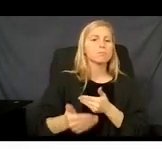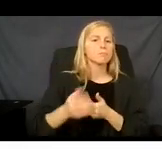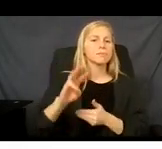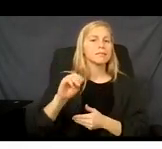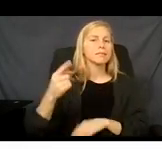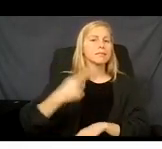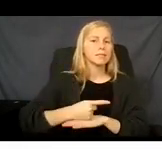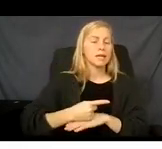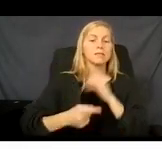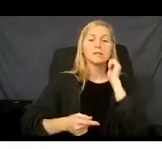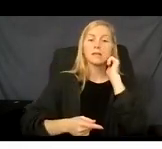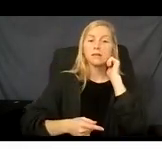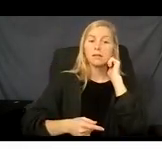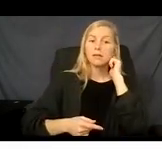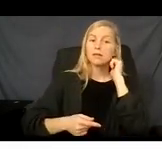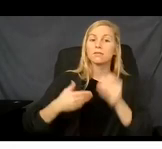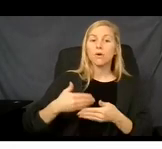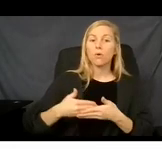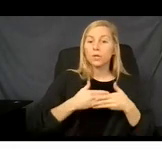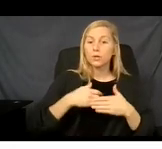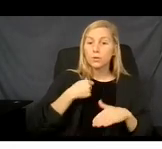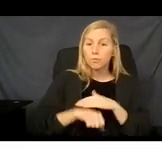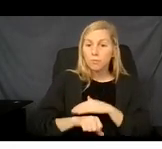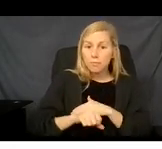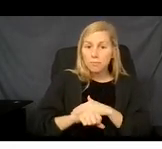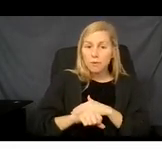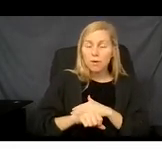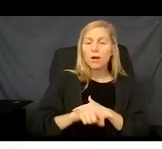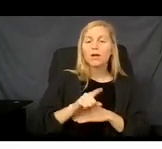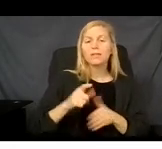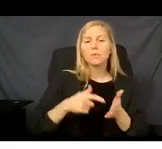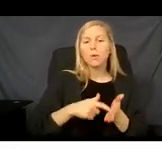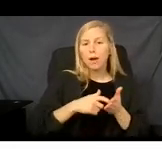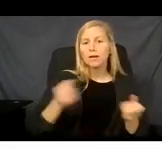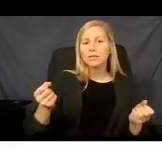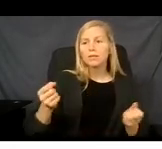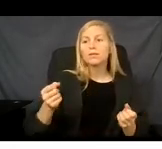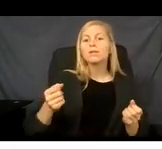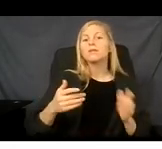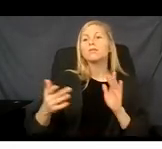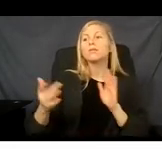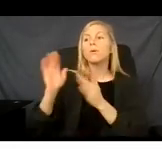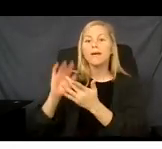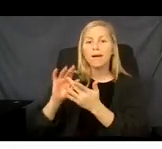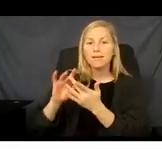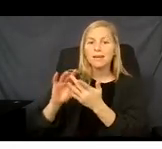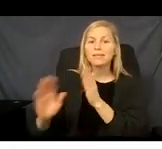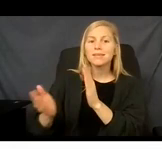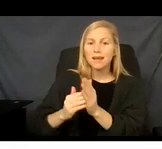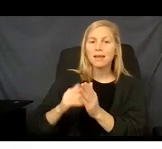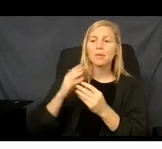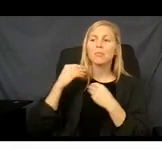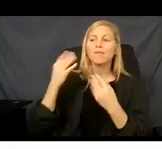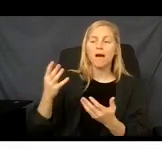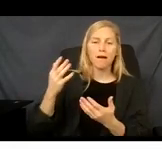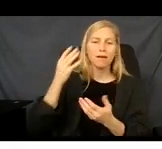you have your newborn, it is required that you come back on your application and provide your newborn information